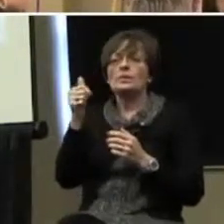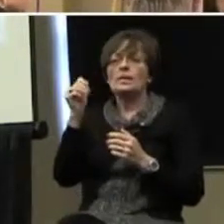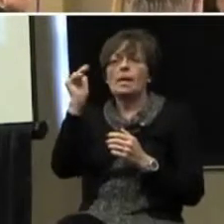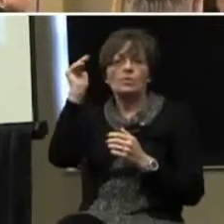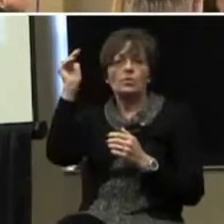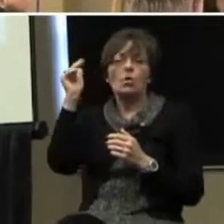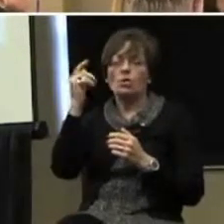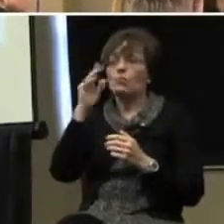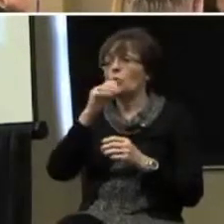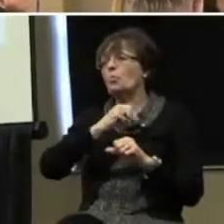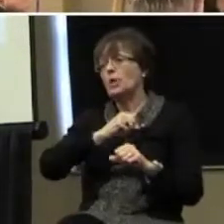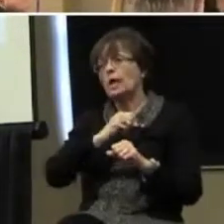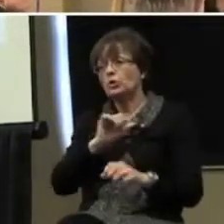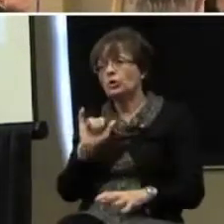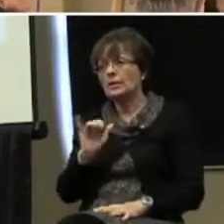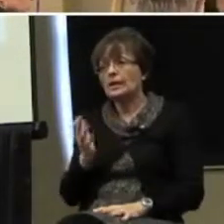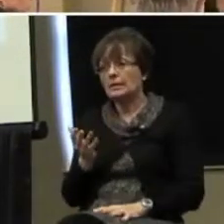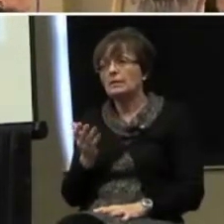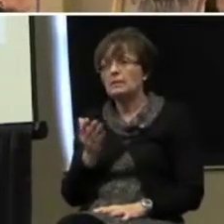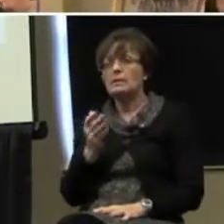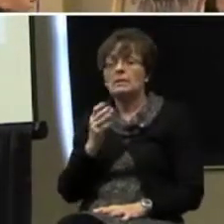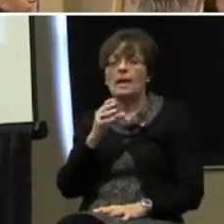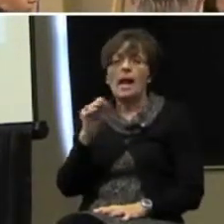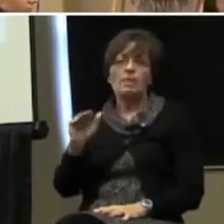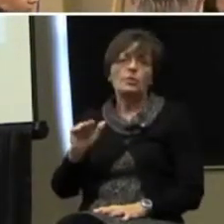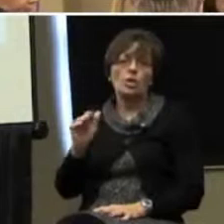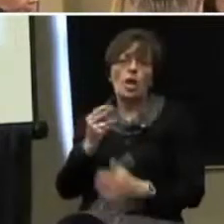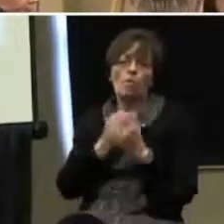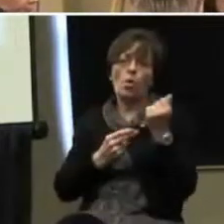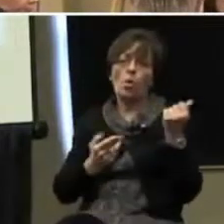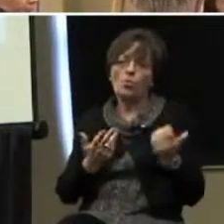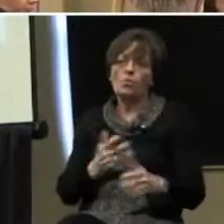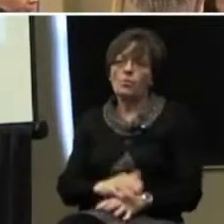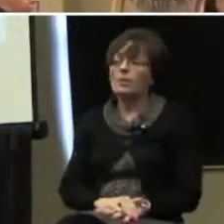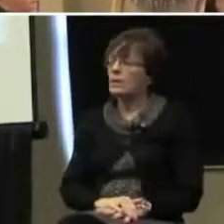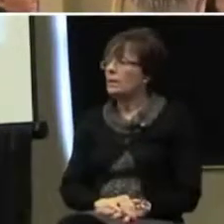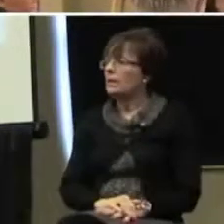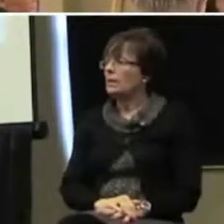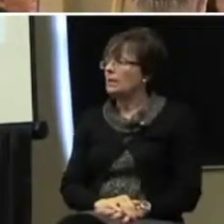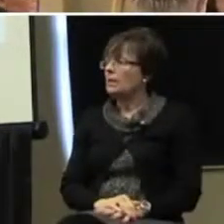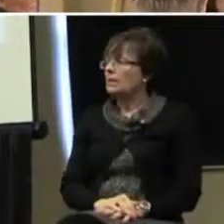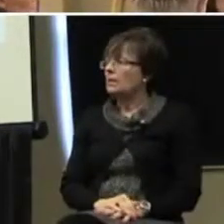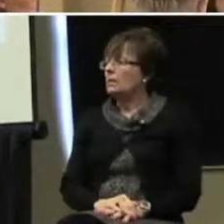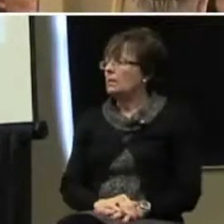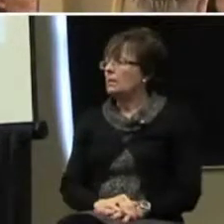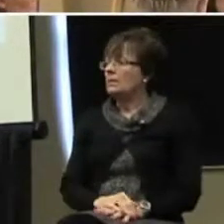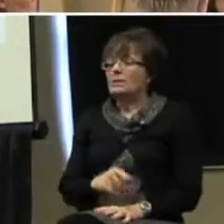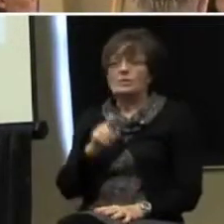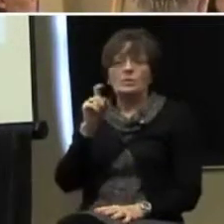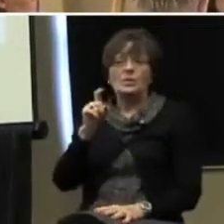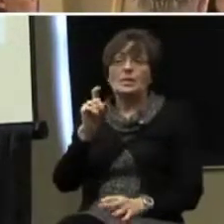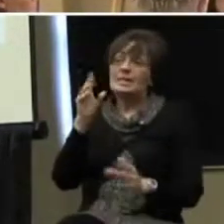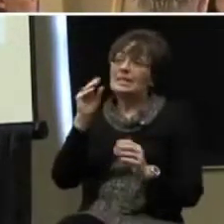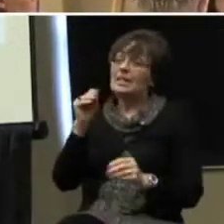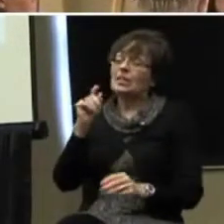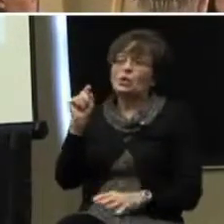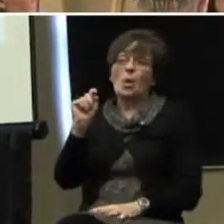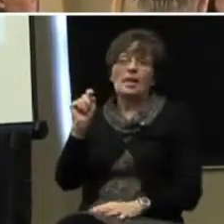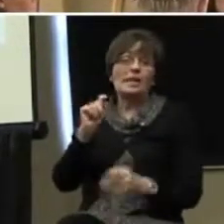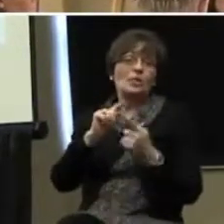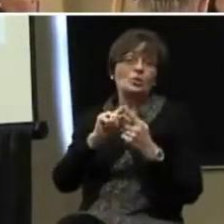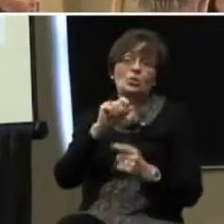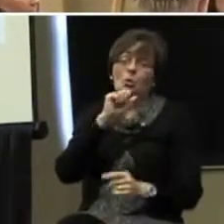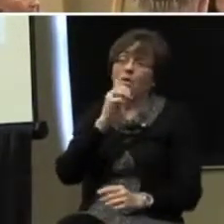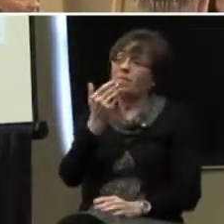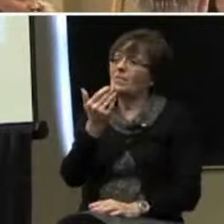protection. It's for protection of you, um, and the child both. But, you know, if you need to teach toileting to a 15-year